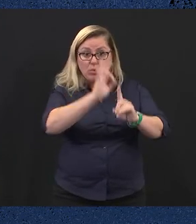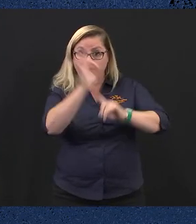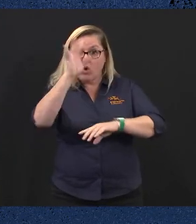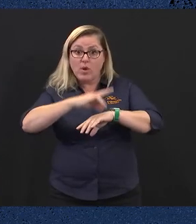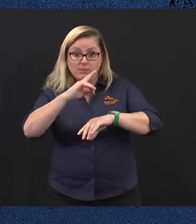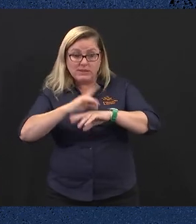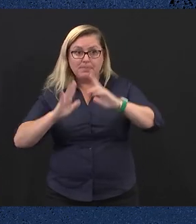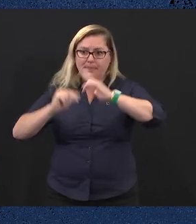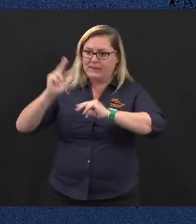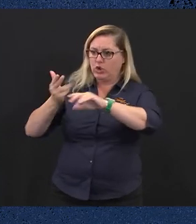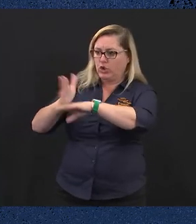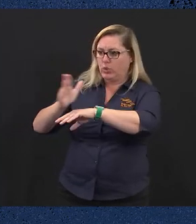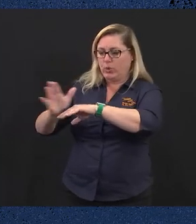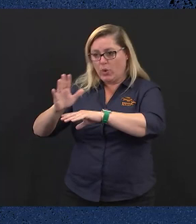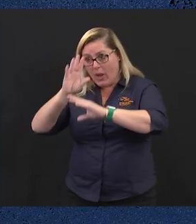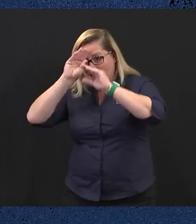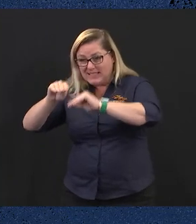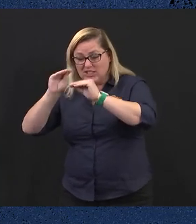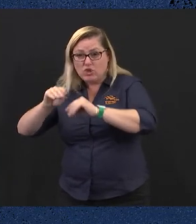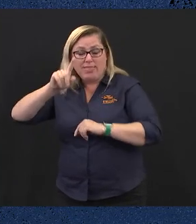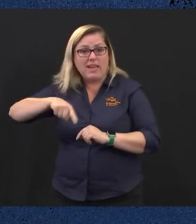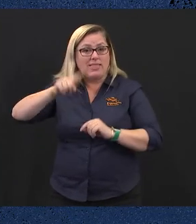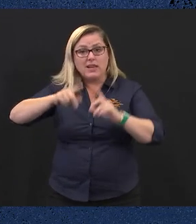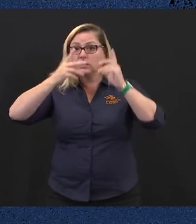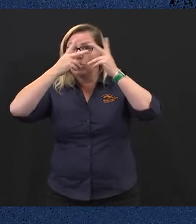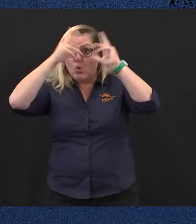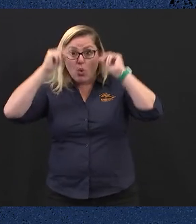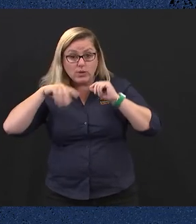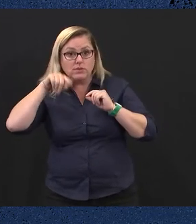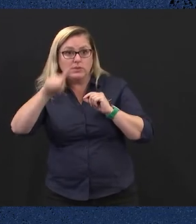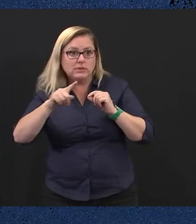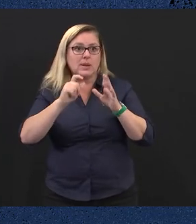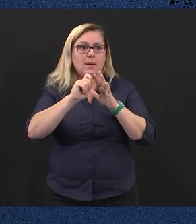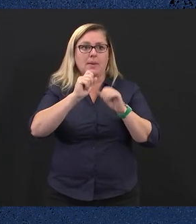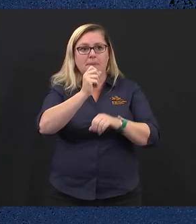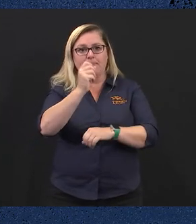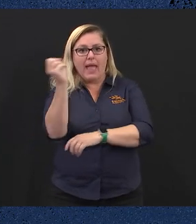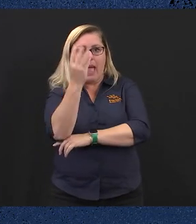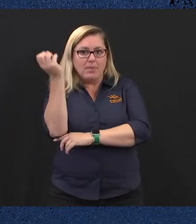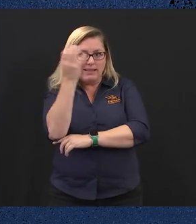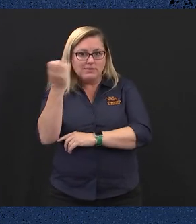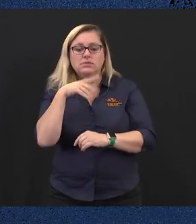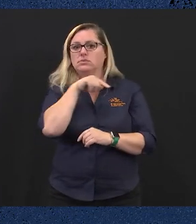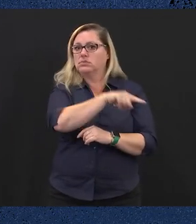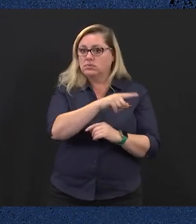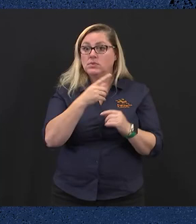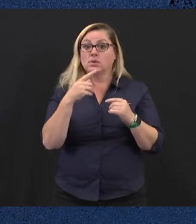facilities and training thousands of nurses and paramedics to make sure Victorians get the best care.